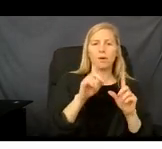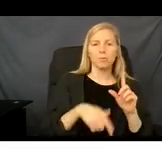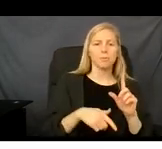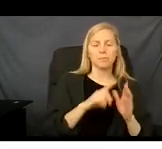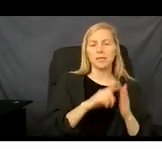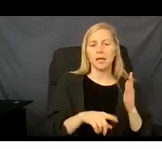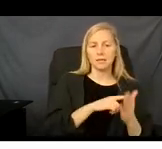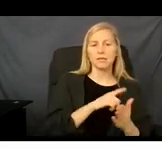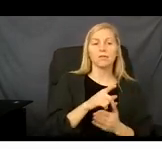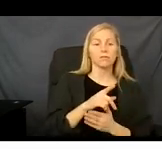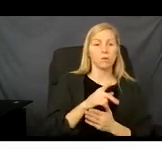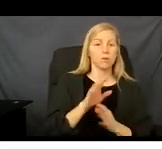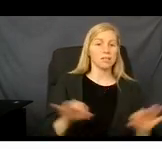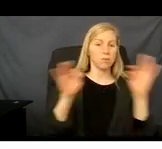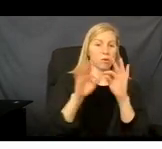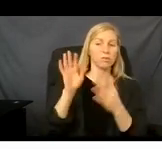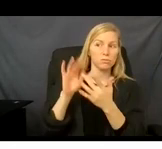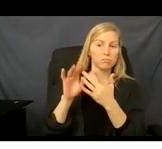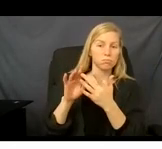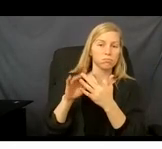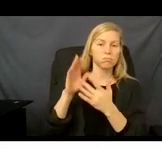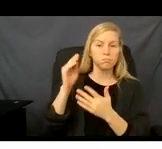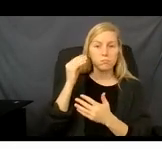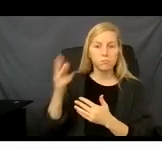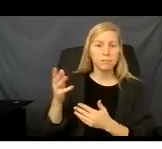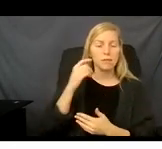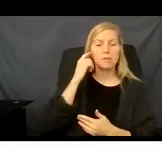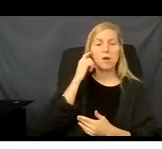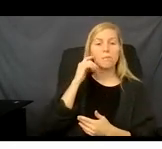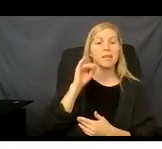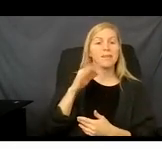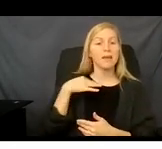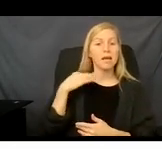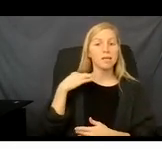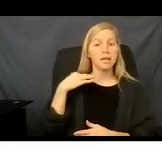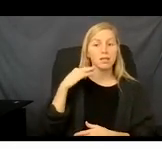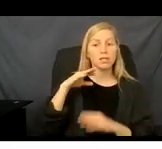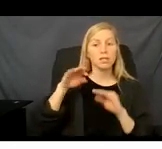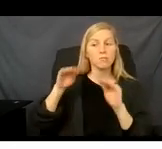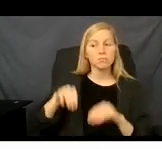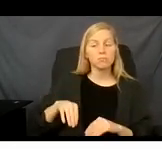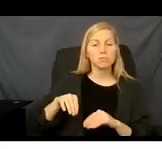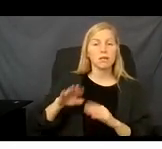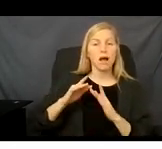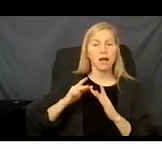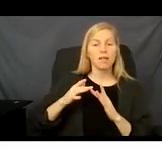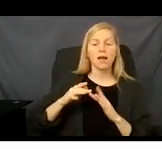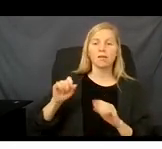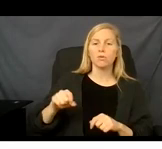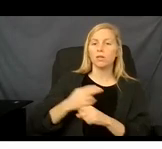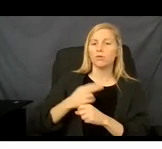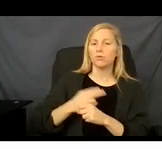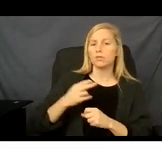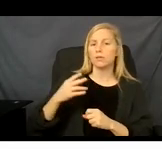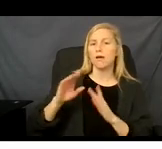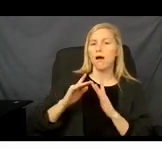the marketplace, or if you have your application online, go online and report your out-of-state address. The